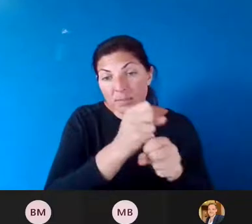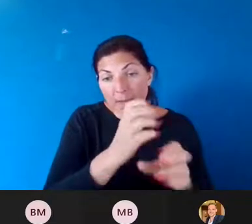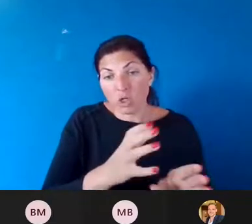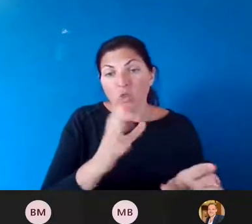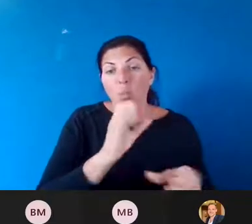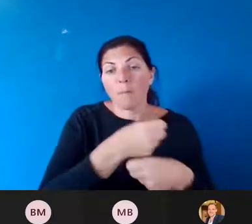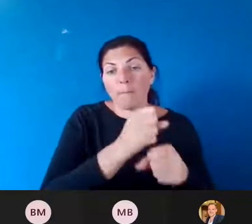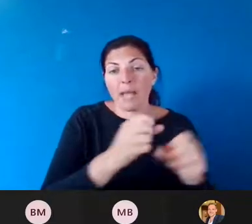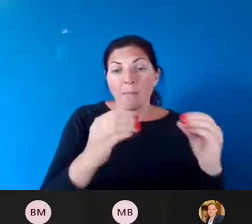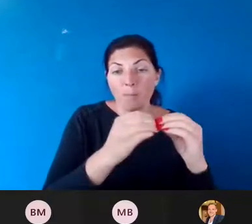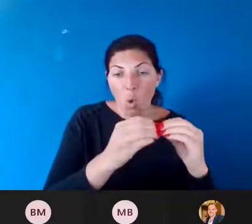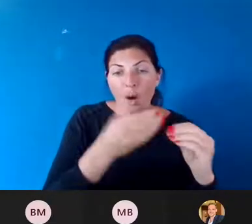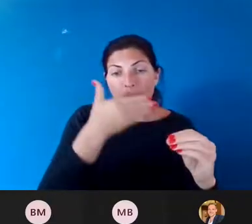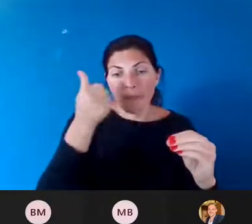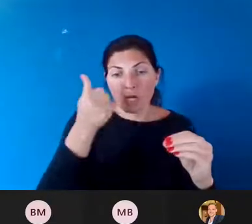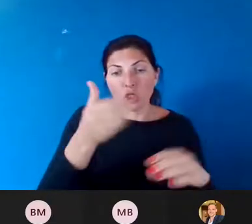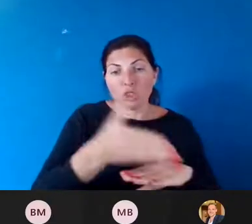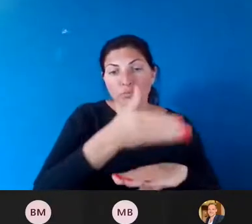to improve health.